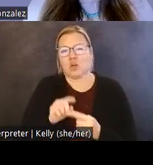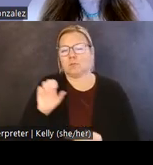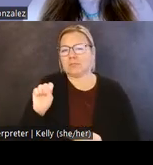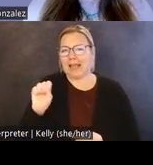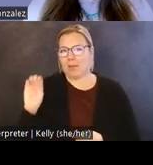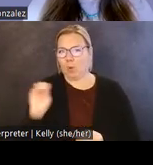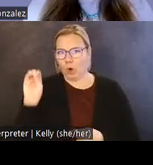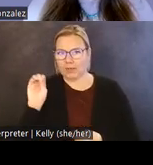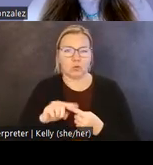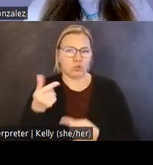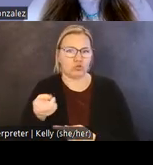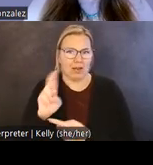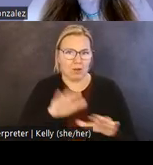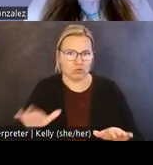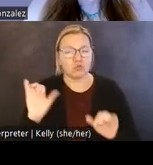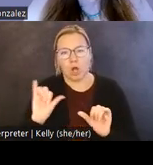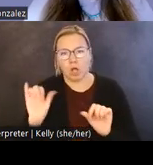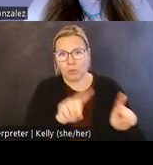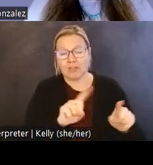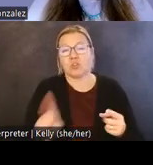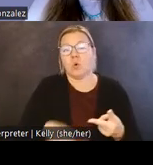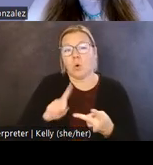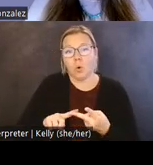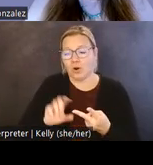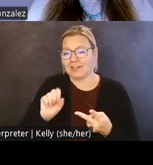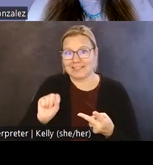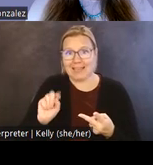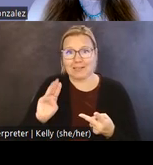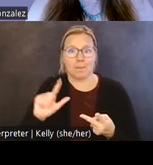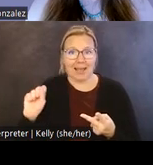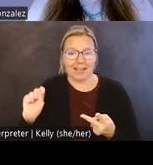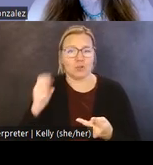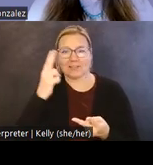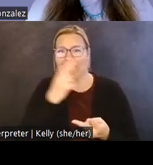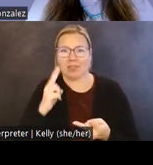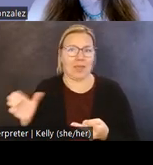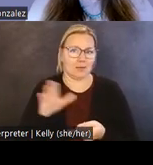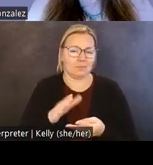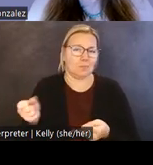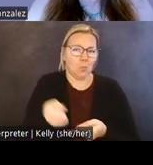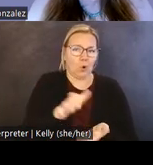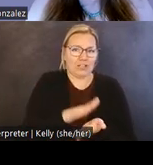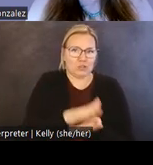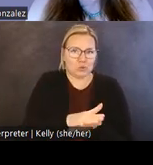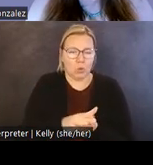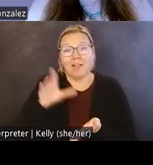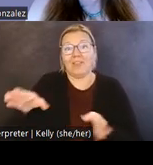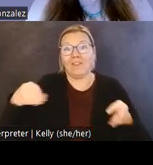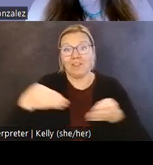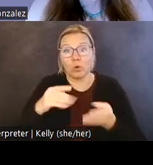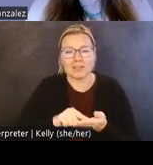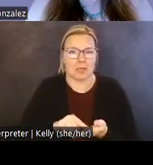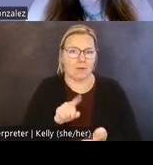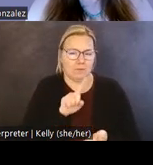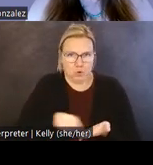which Grand Ronde children also attended, or even the St. Michael's Catholic Boarding School, the focus of Dr. Dewan's research, which was located